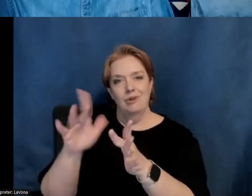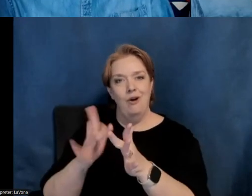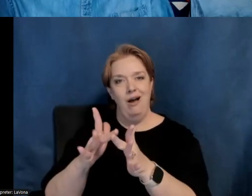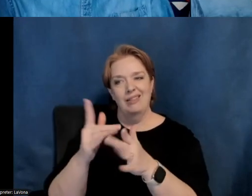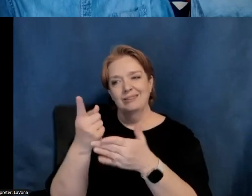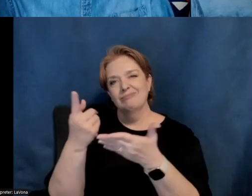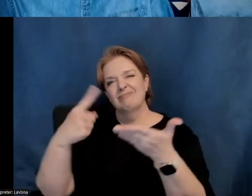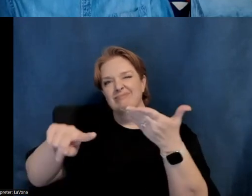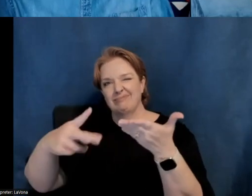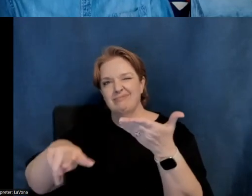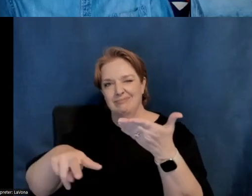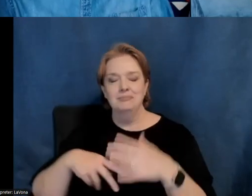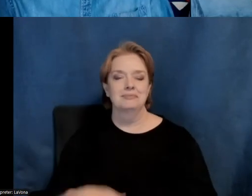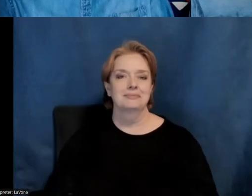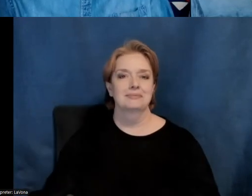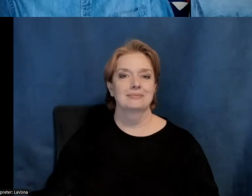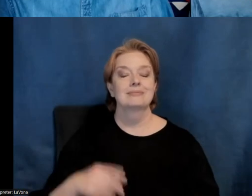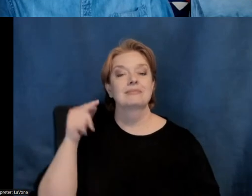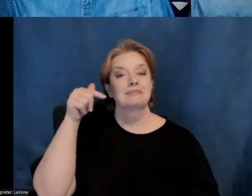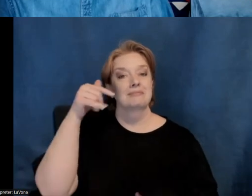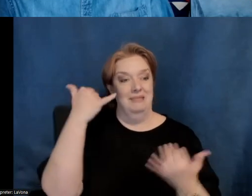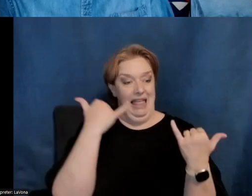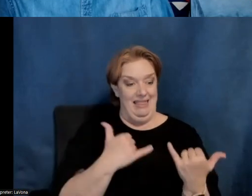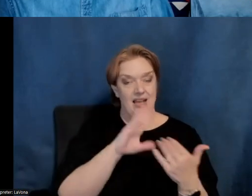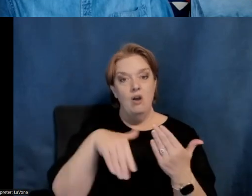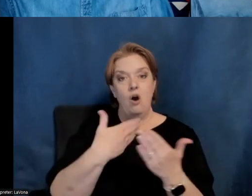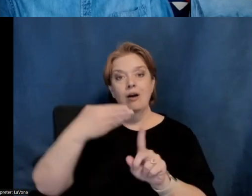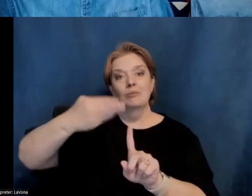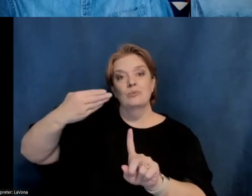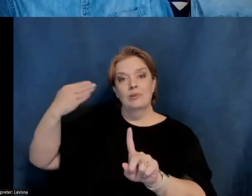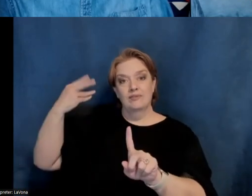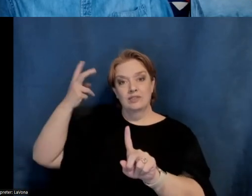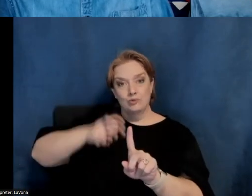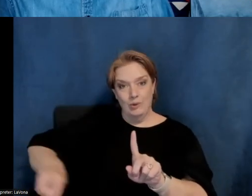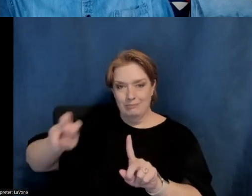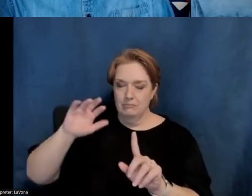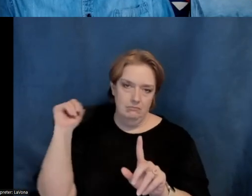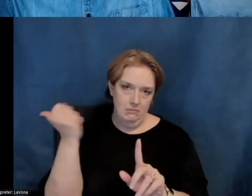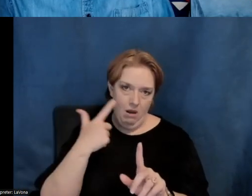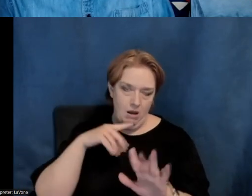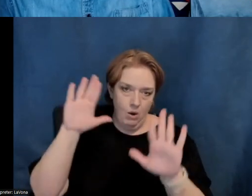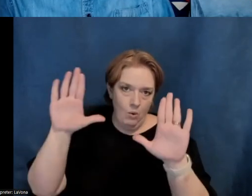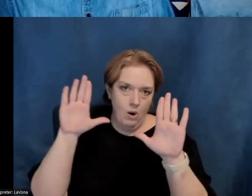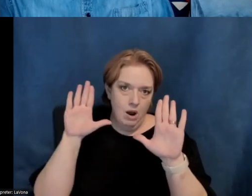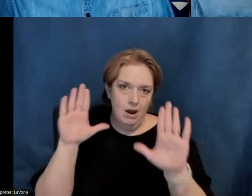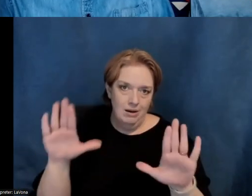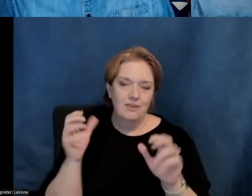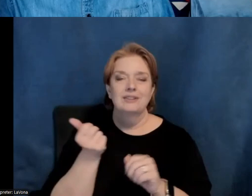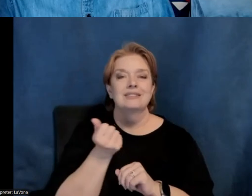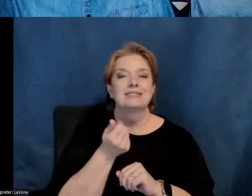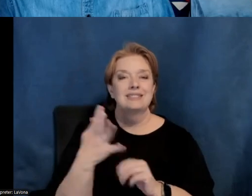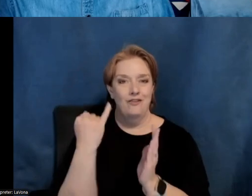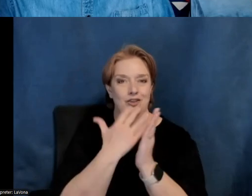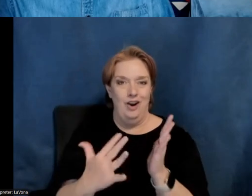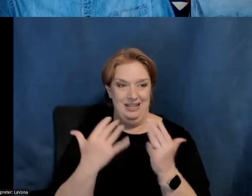week. Uh, and of course, you can find this and all the past road trips, which they are incredible. Um, several of the artists mentioned today, um,